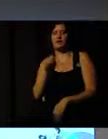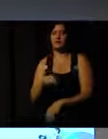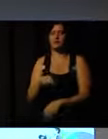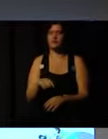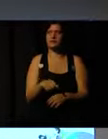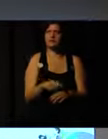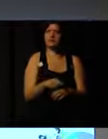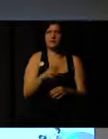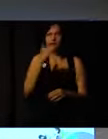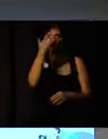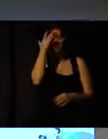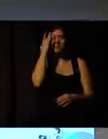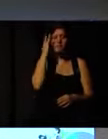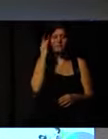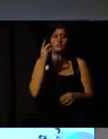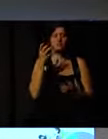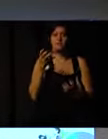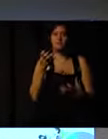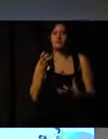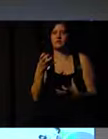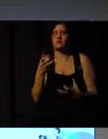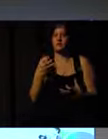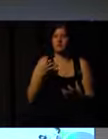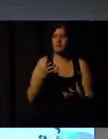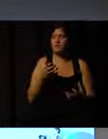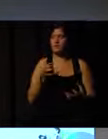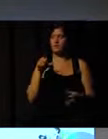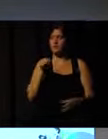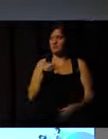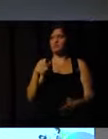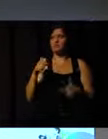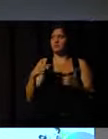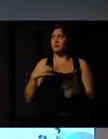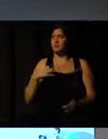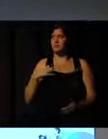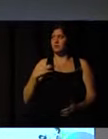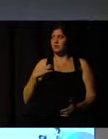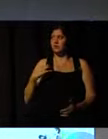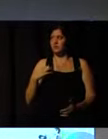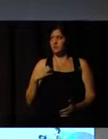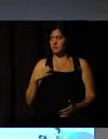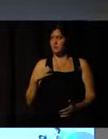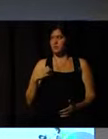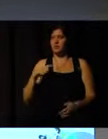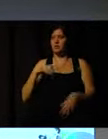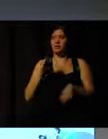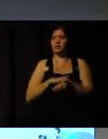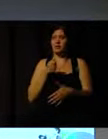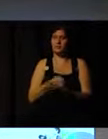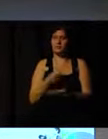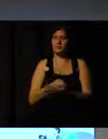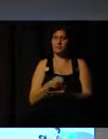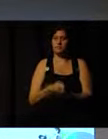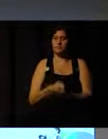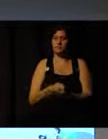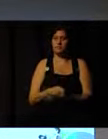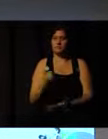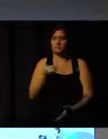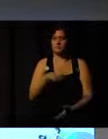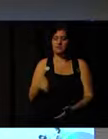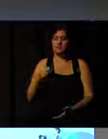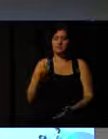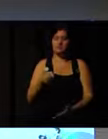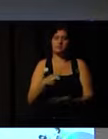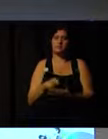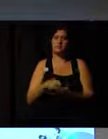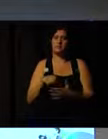is that today, people that want to volunteer are more demanding. They need something more.